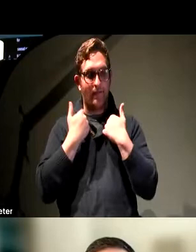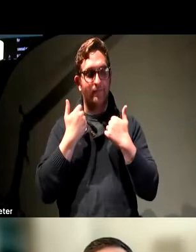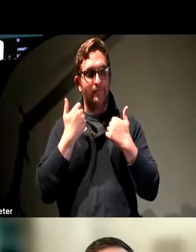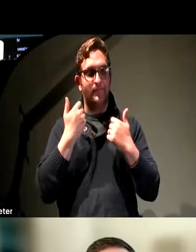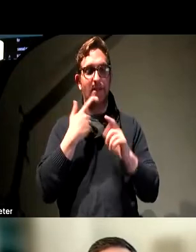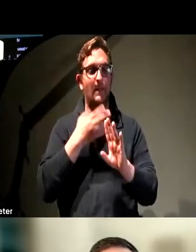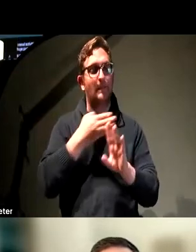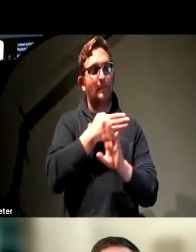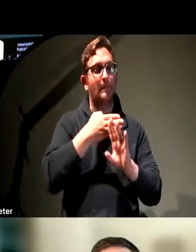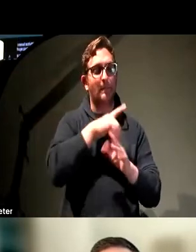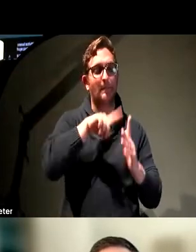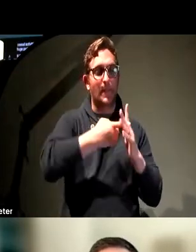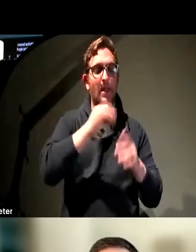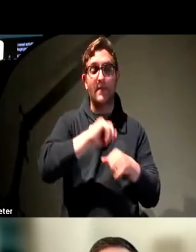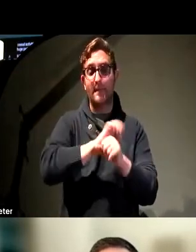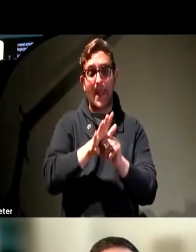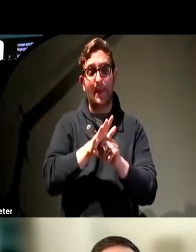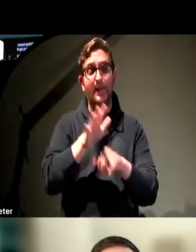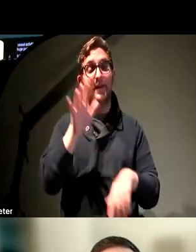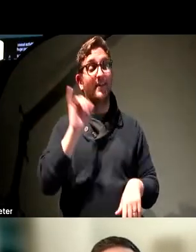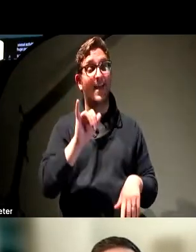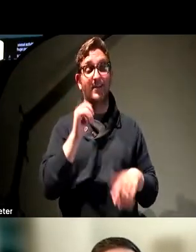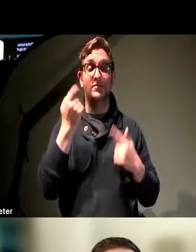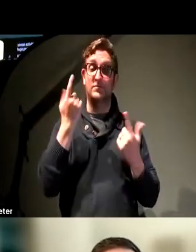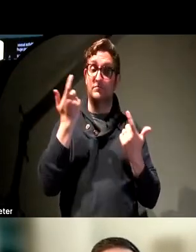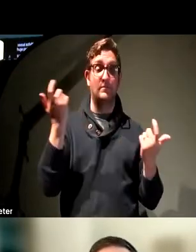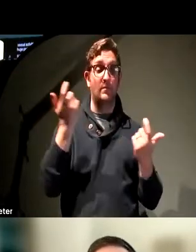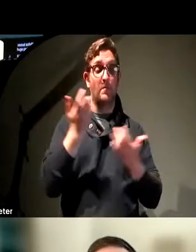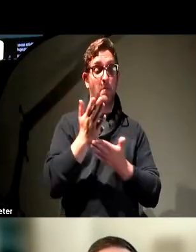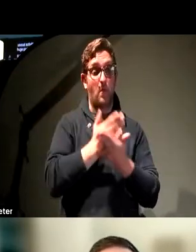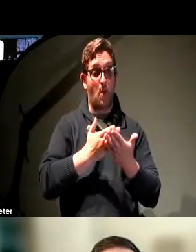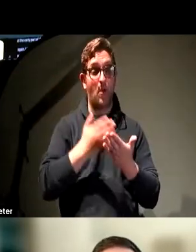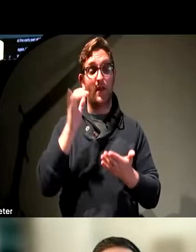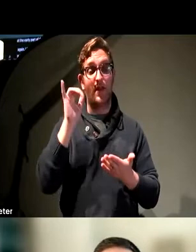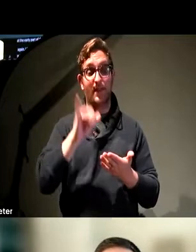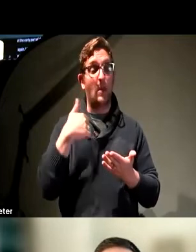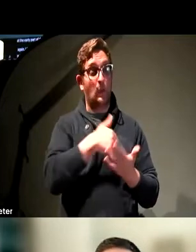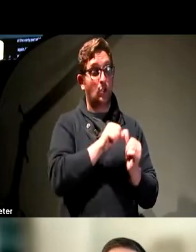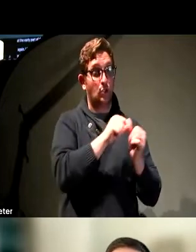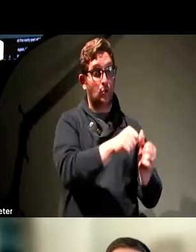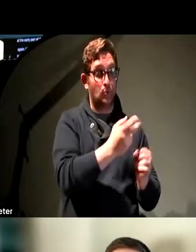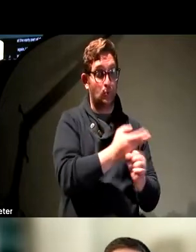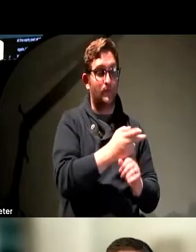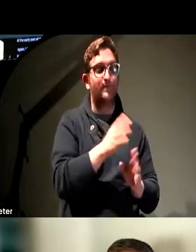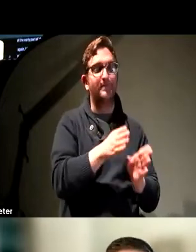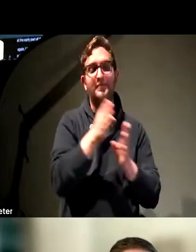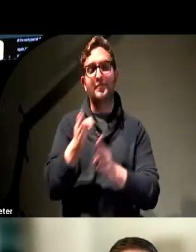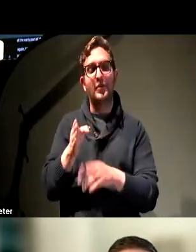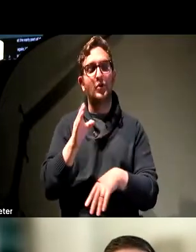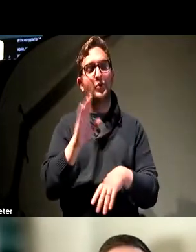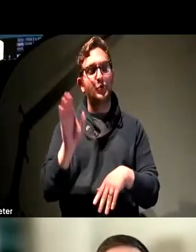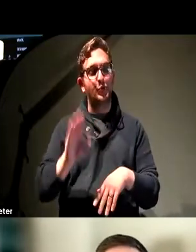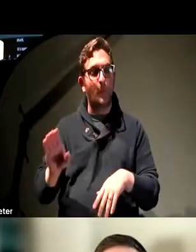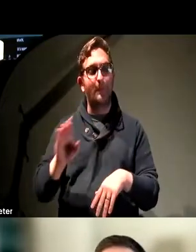part of the pandemic. And again, I think it's it's one that has stuck. It's something that we continue to use. Certainly, Zoom, which brings me to